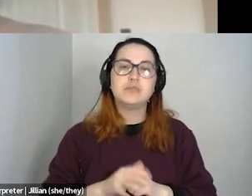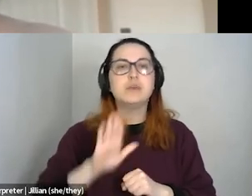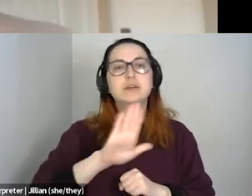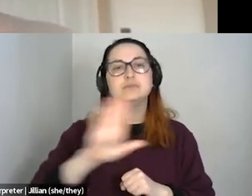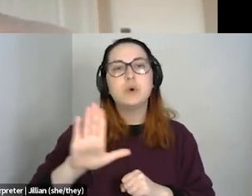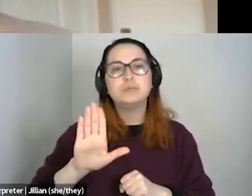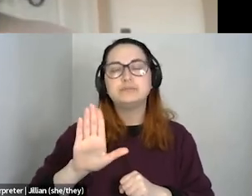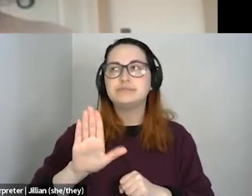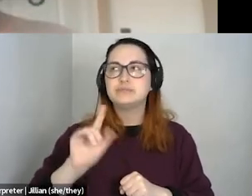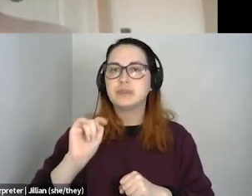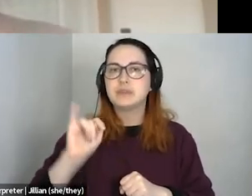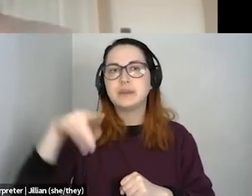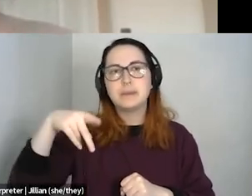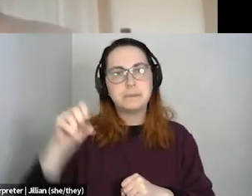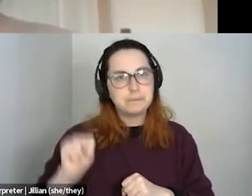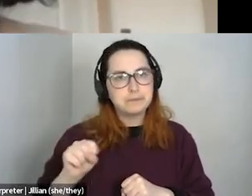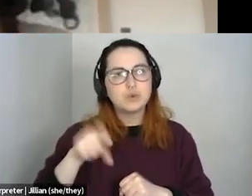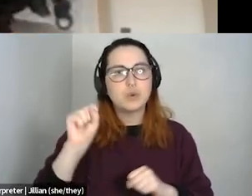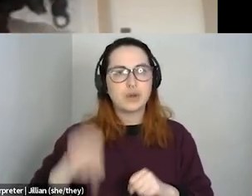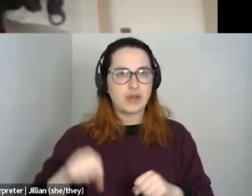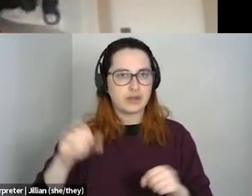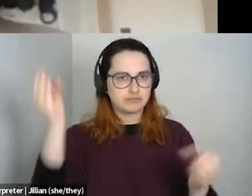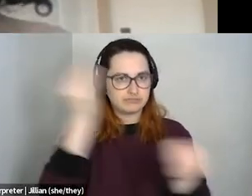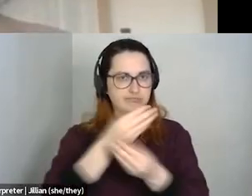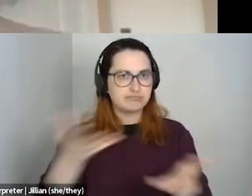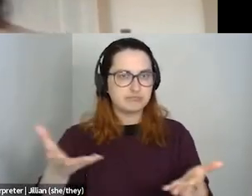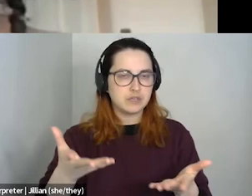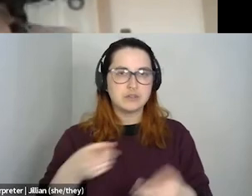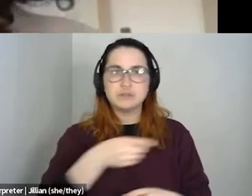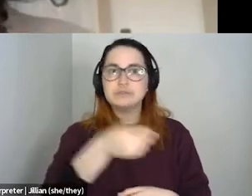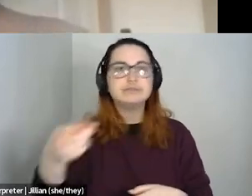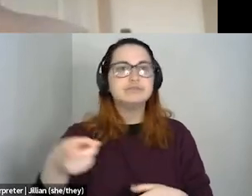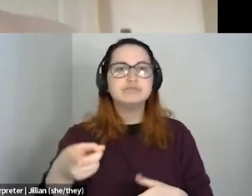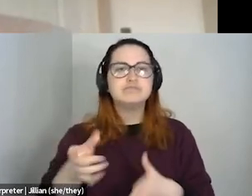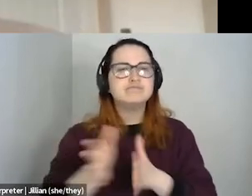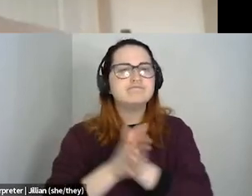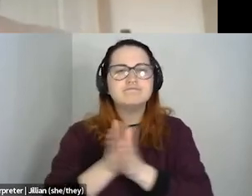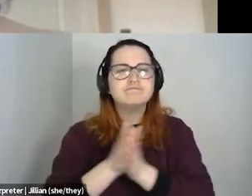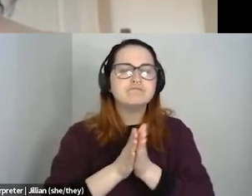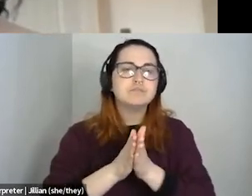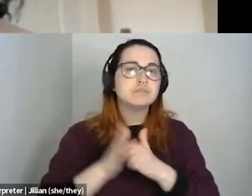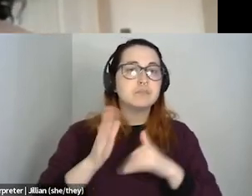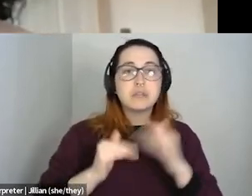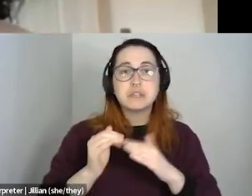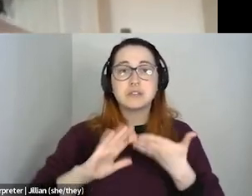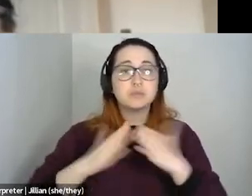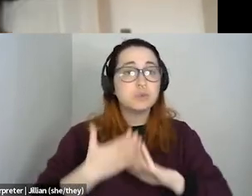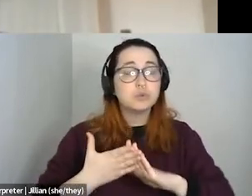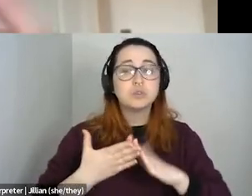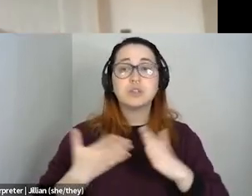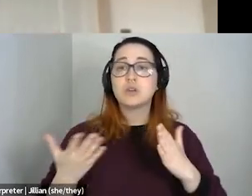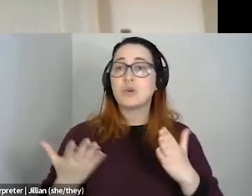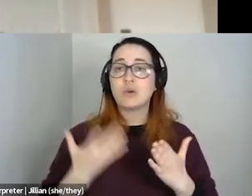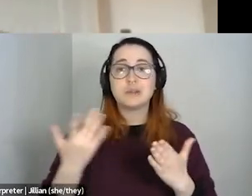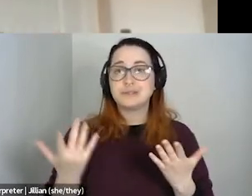um, that you can share with folks who are interested in creating something or creating a community, um, or doing like